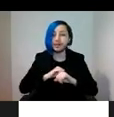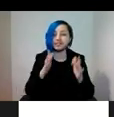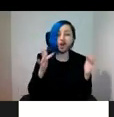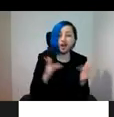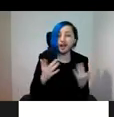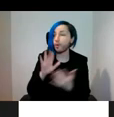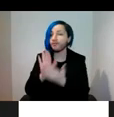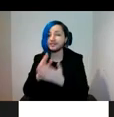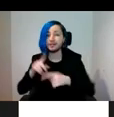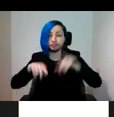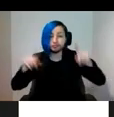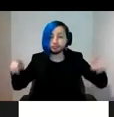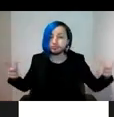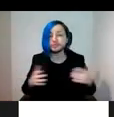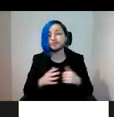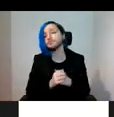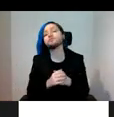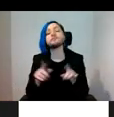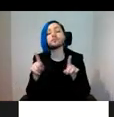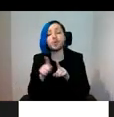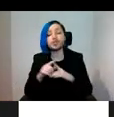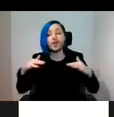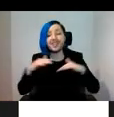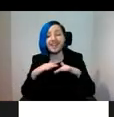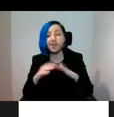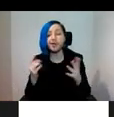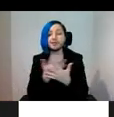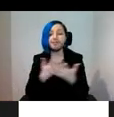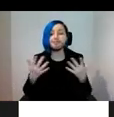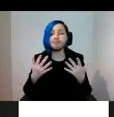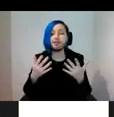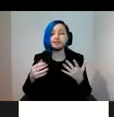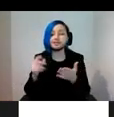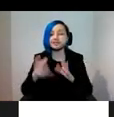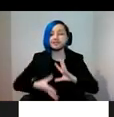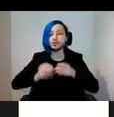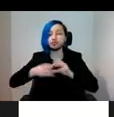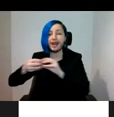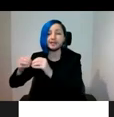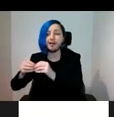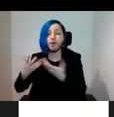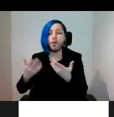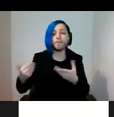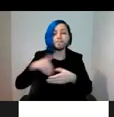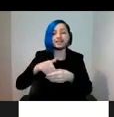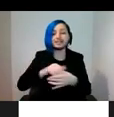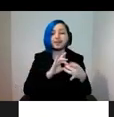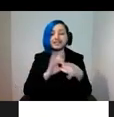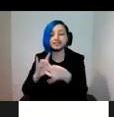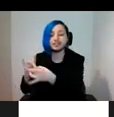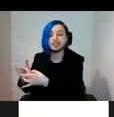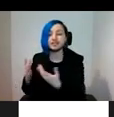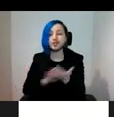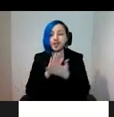spheres, as well as often networked, multi-author, processional and participatory, and thus making digital art